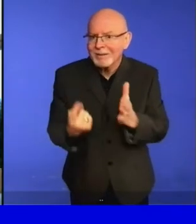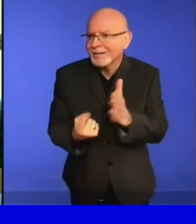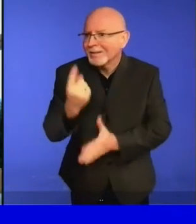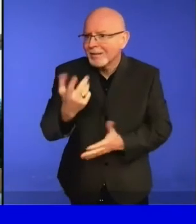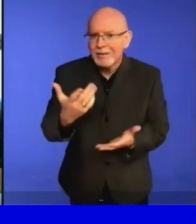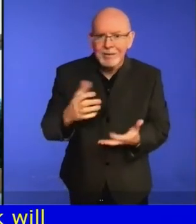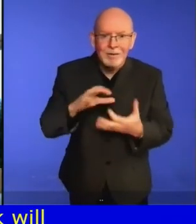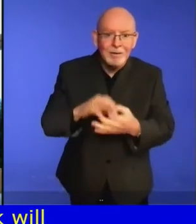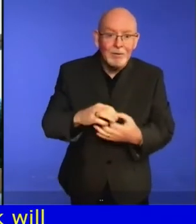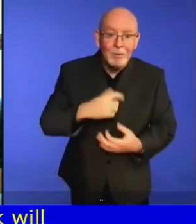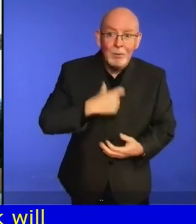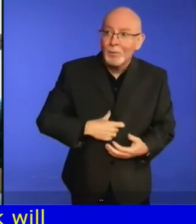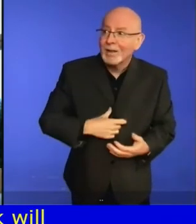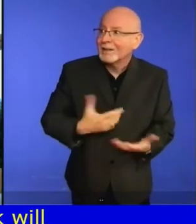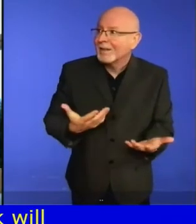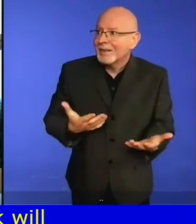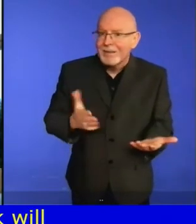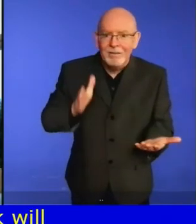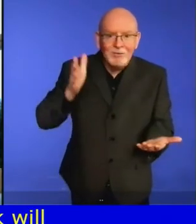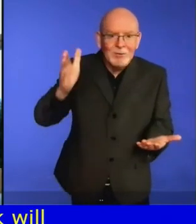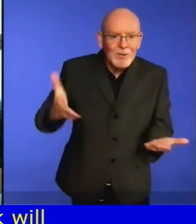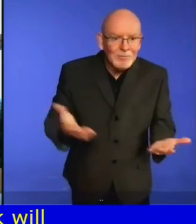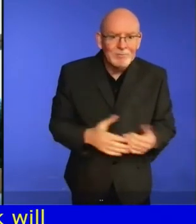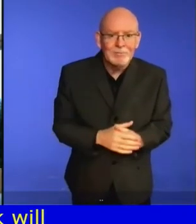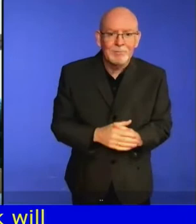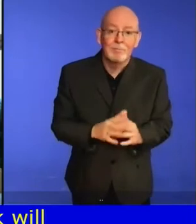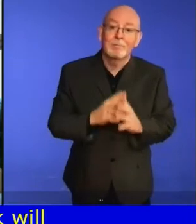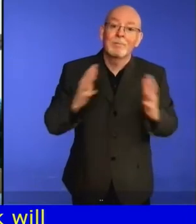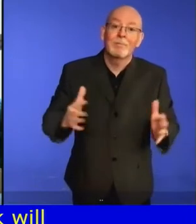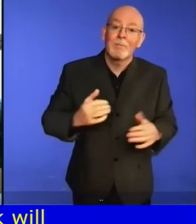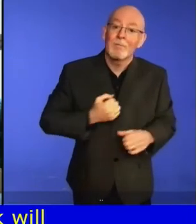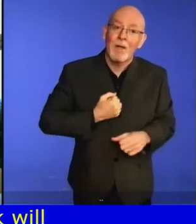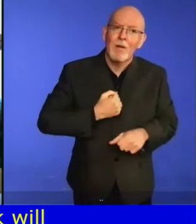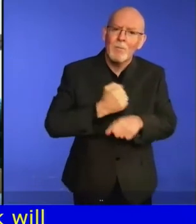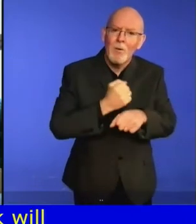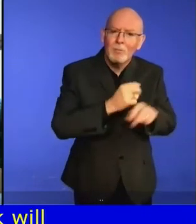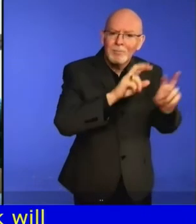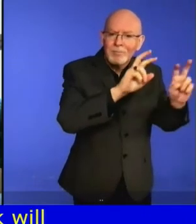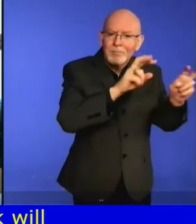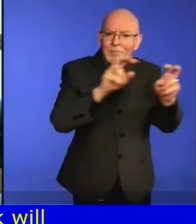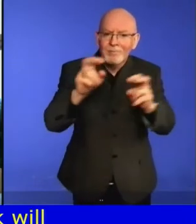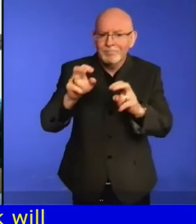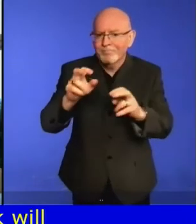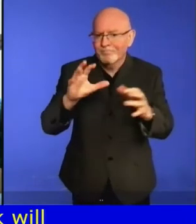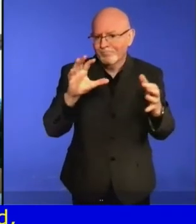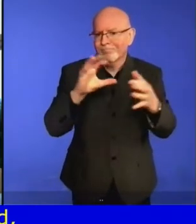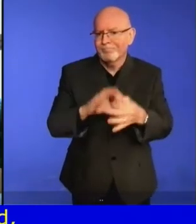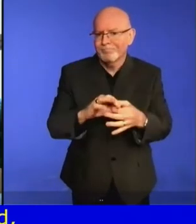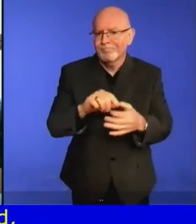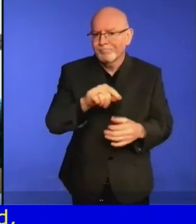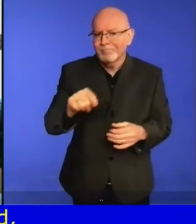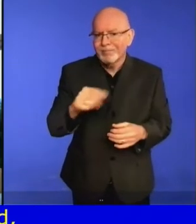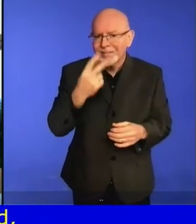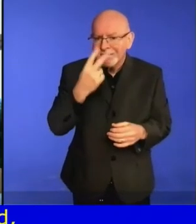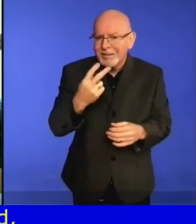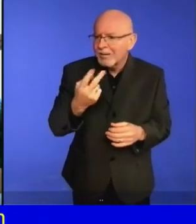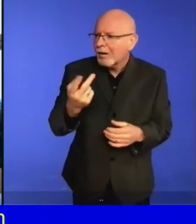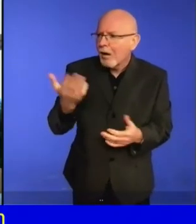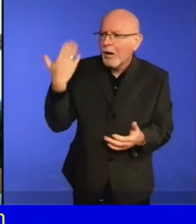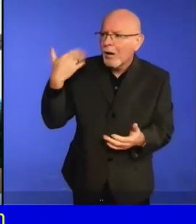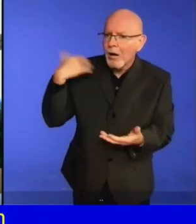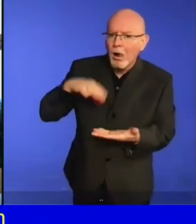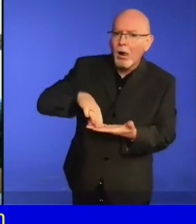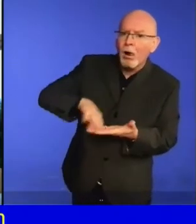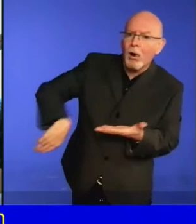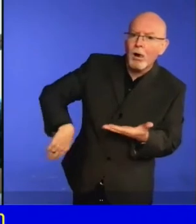with disabilities and indeed prisoners with disabilities. Naturally, I see the CRPD and the